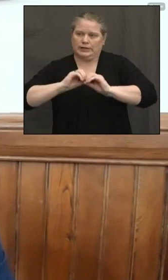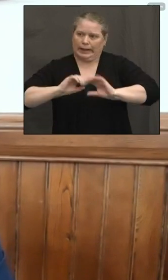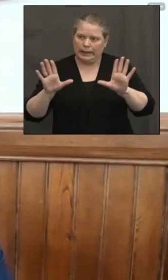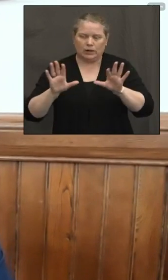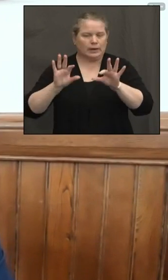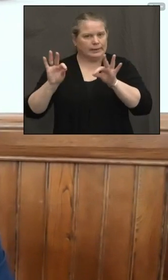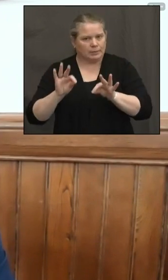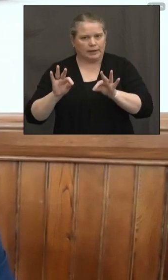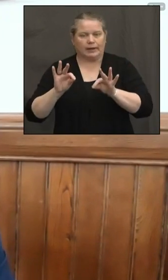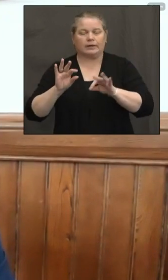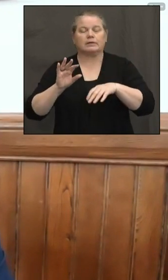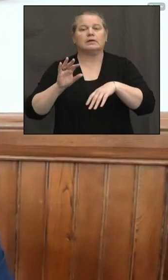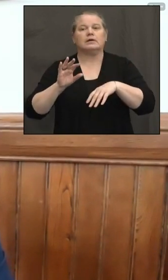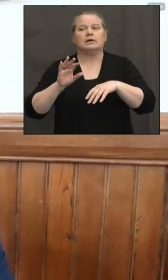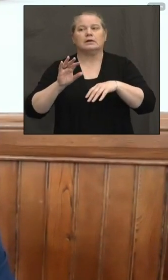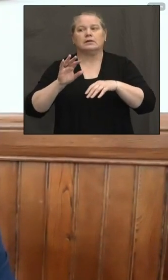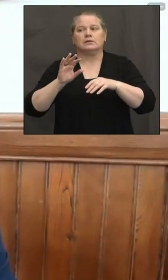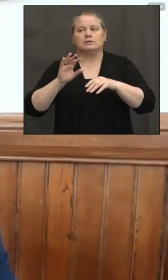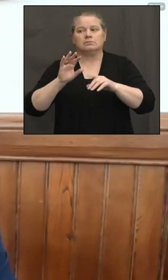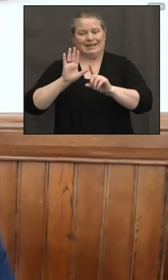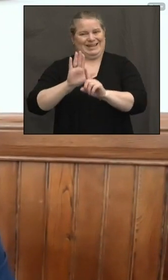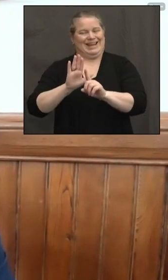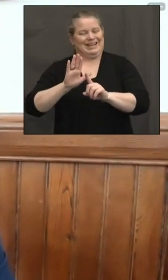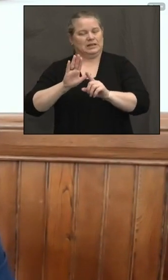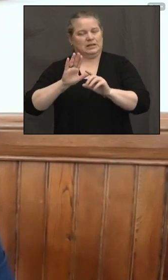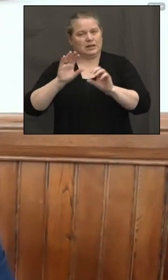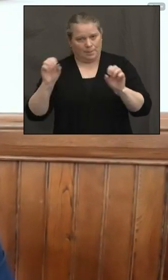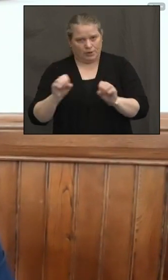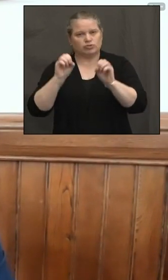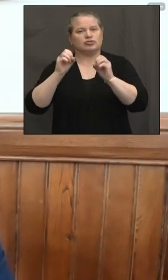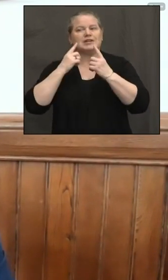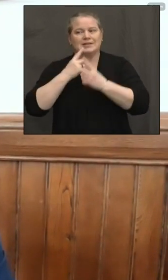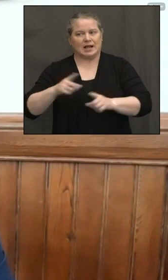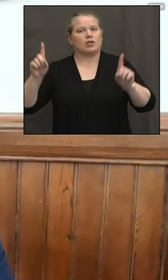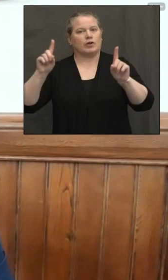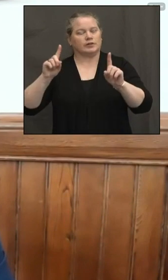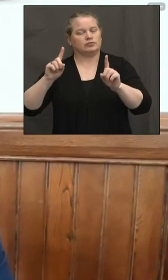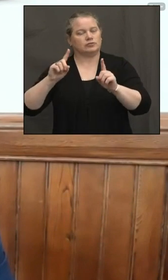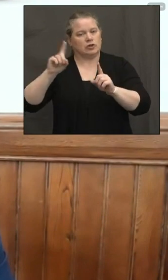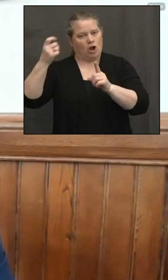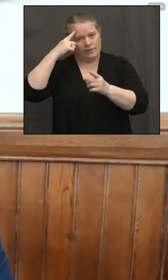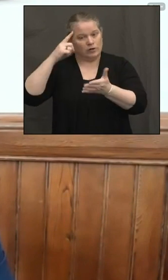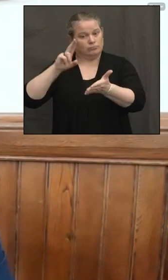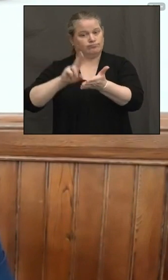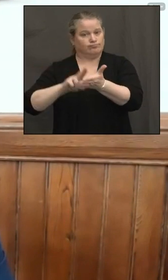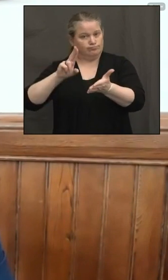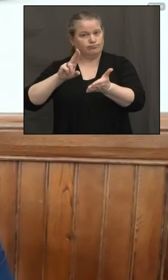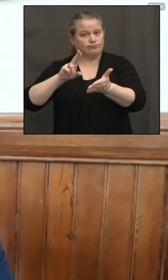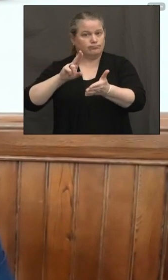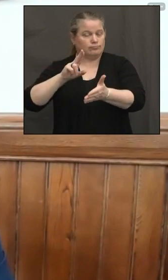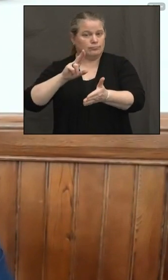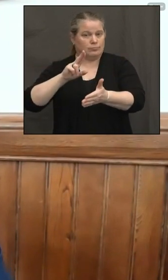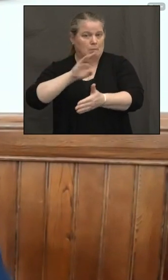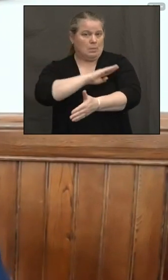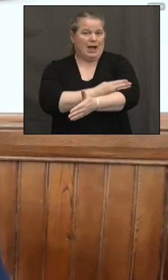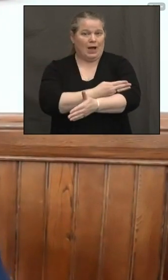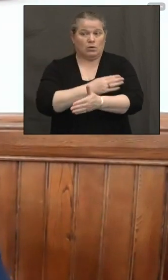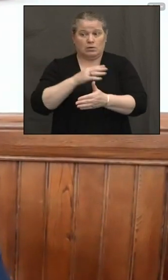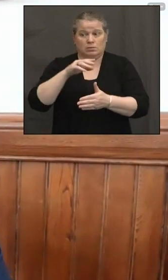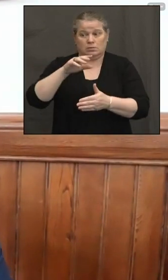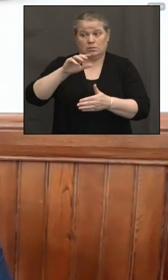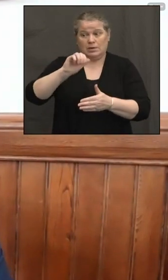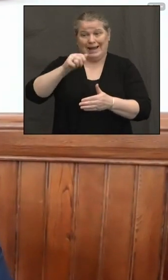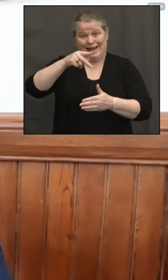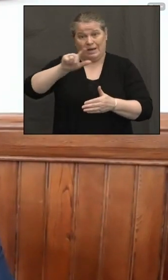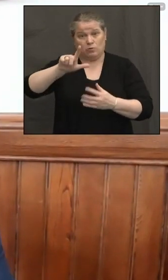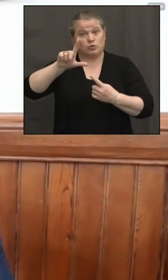an emergency, uh, declaration powers, uh, end on the 20th. Uh, and as we went through the session, the legislature, uh,